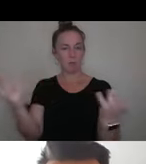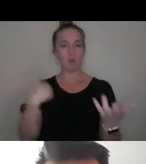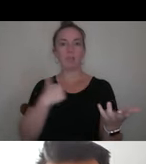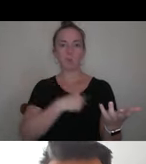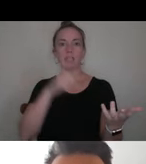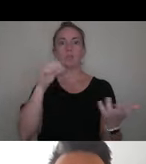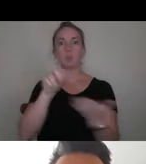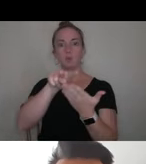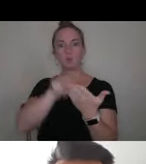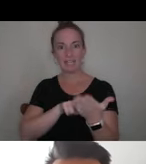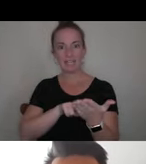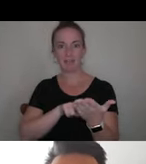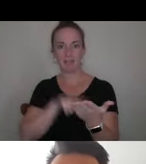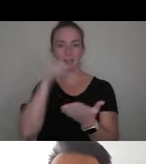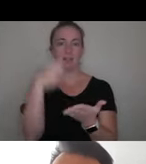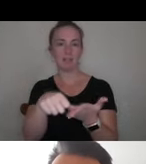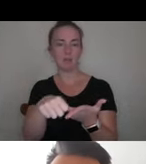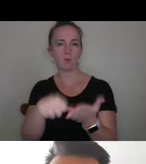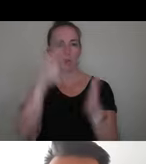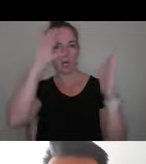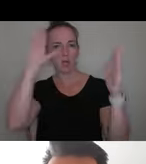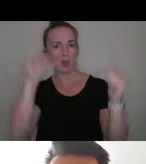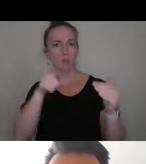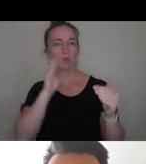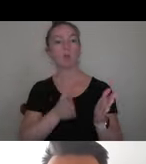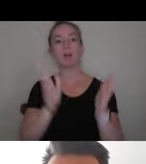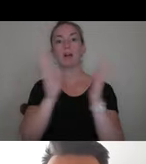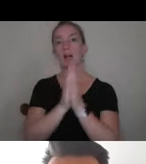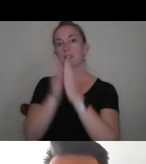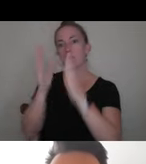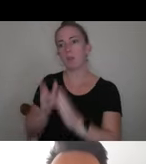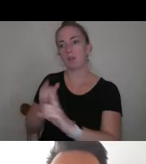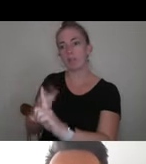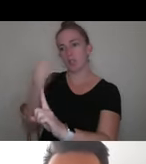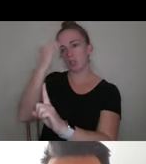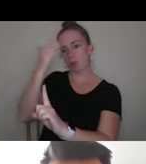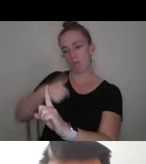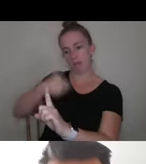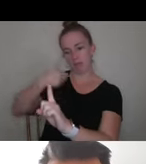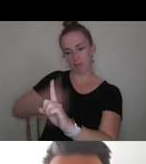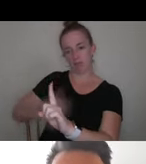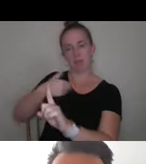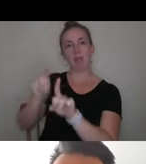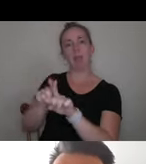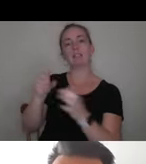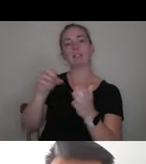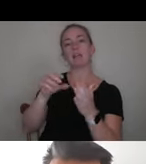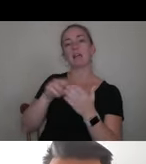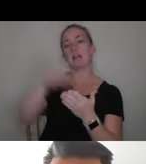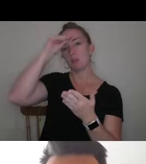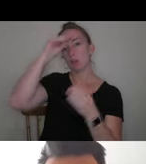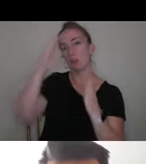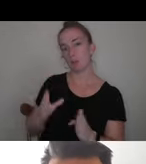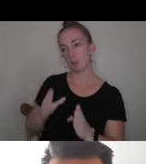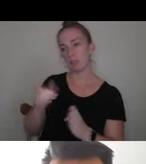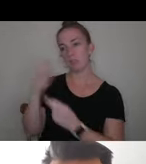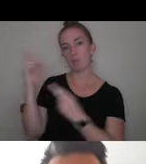read them. We hope that you are going to ask someone who knows you as a learner to recommend you